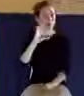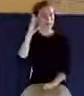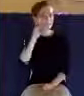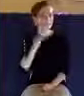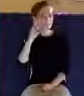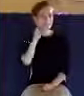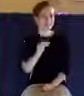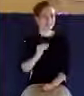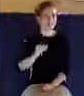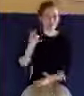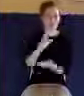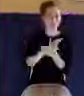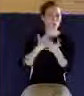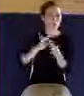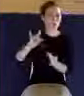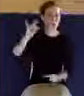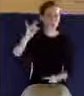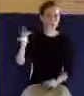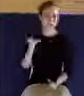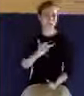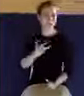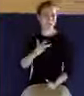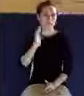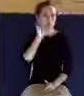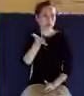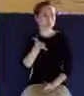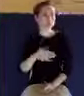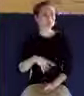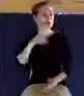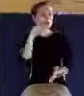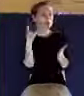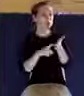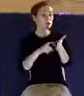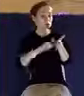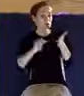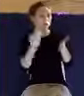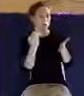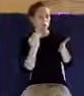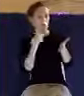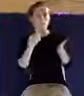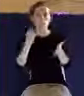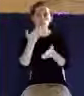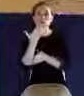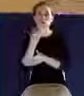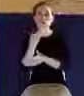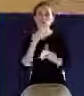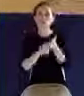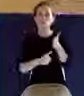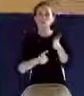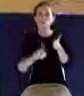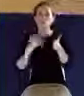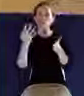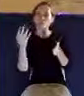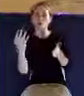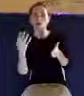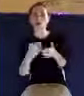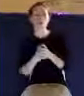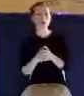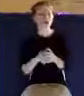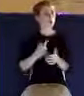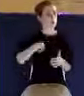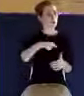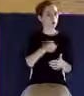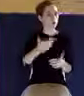Look at 1 John 4. Look at verse number 13. Notice what it says. And hereby know we that we dwell in him, and he in us,